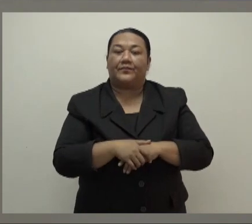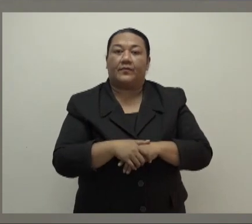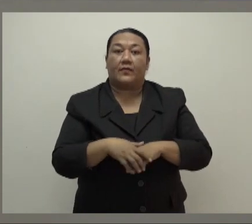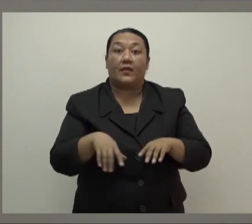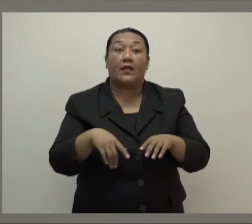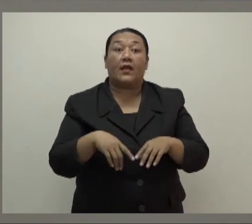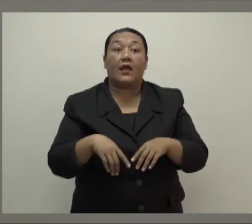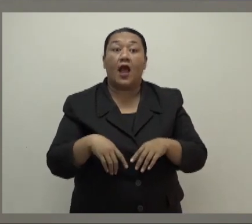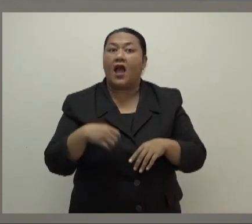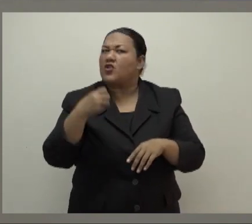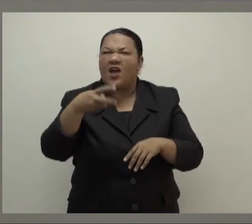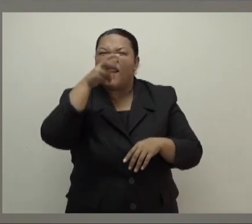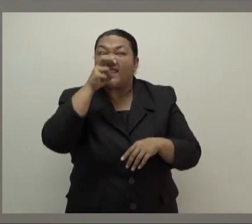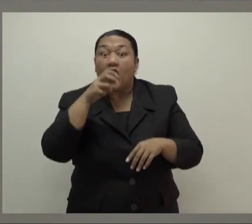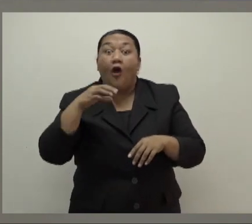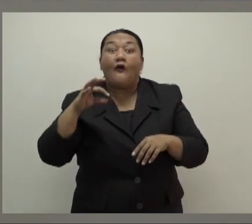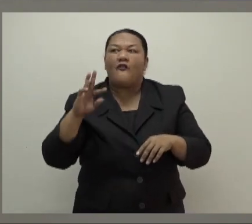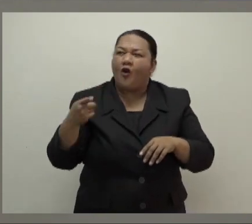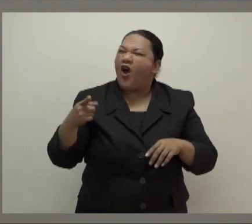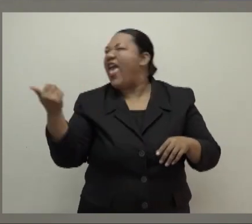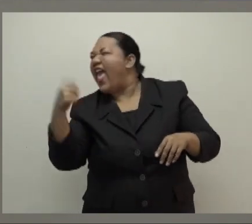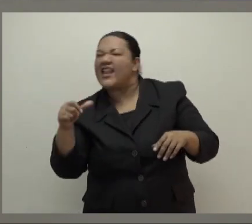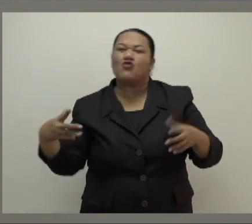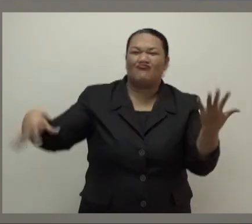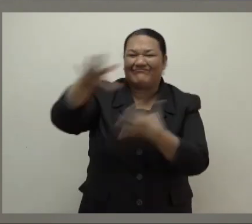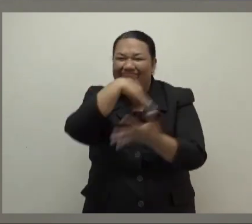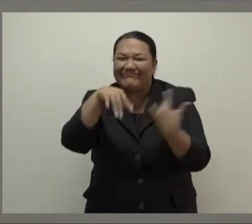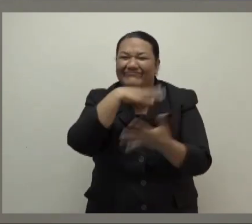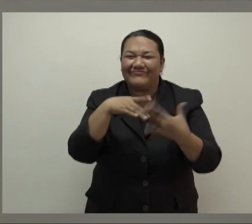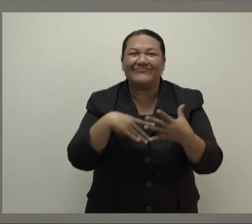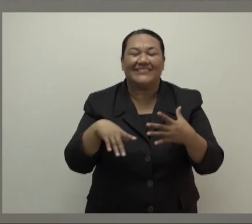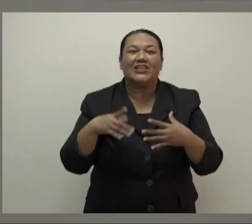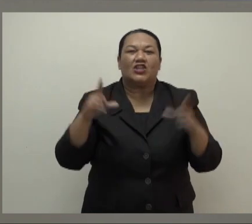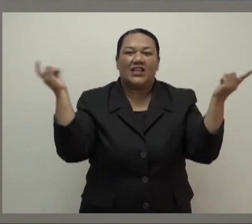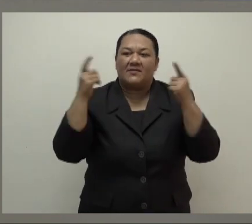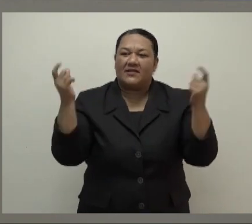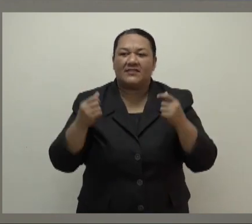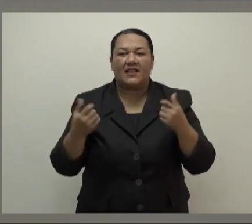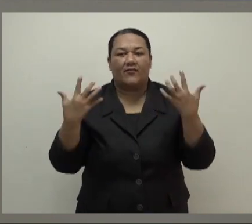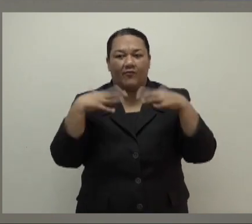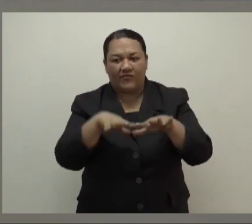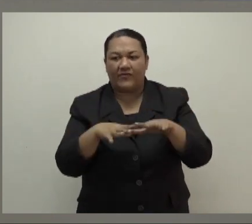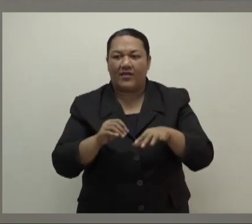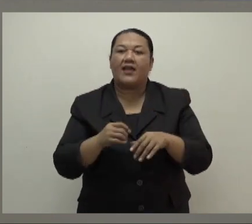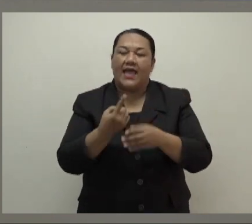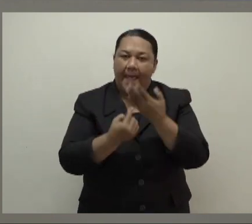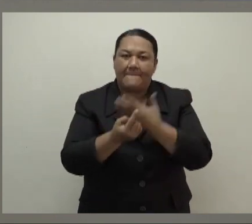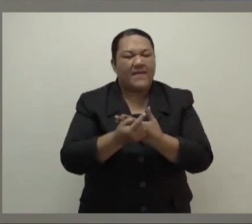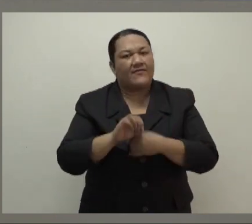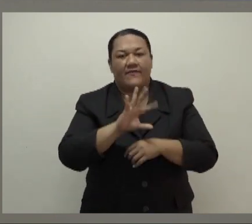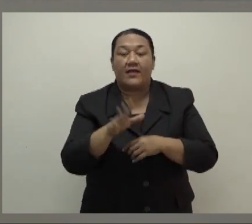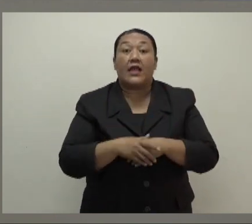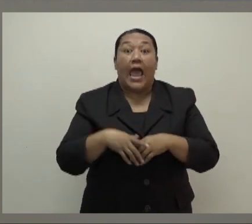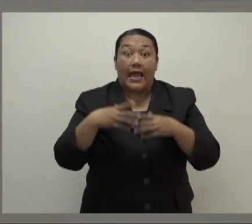informal gatherings, including gatherings at home, effective immediately. We have also developed clear guidelines on where